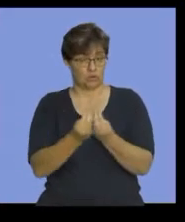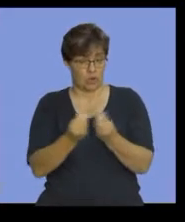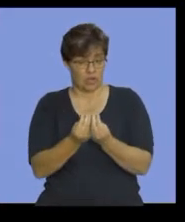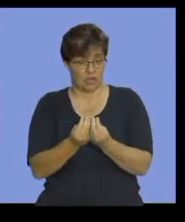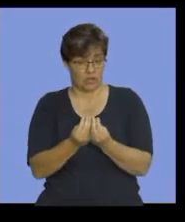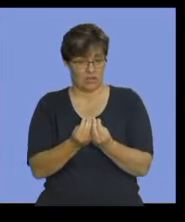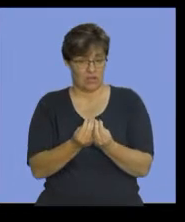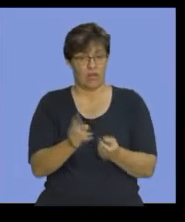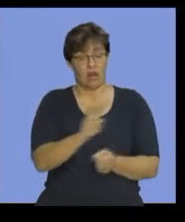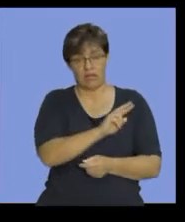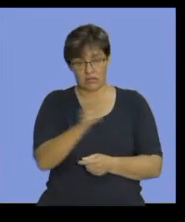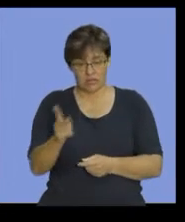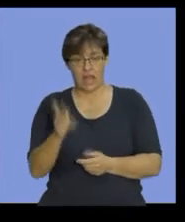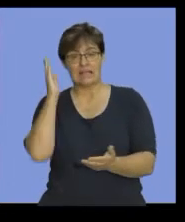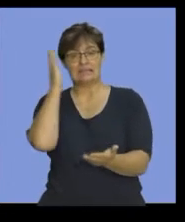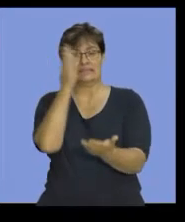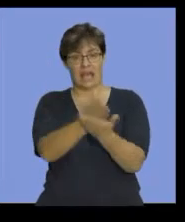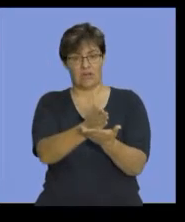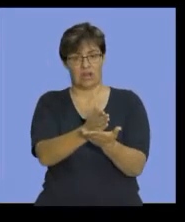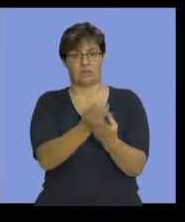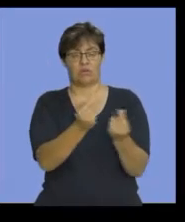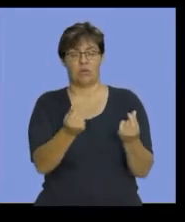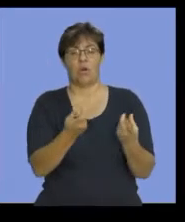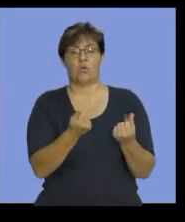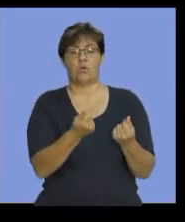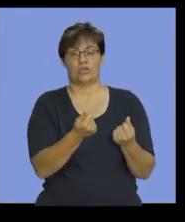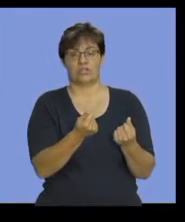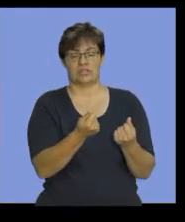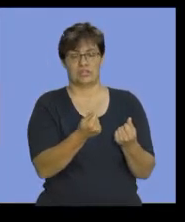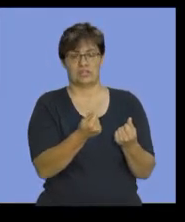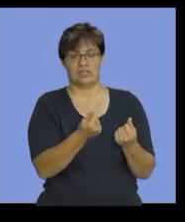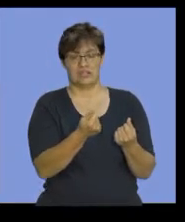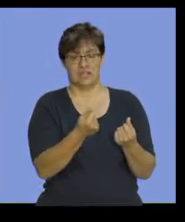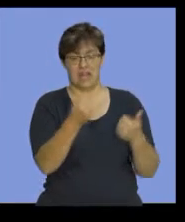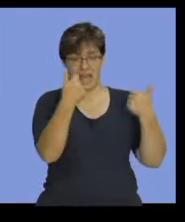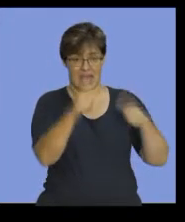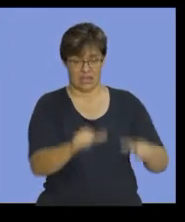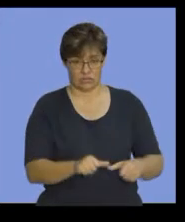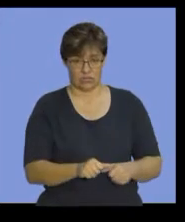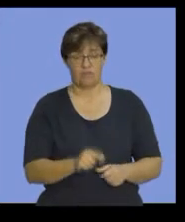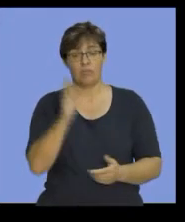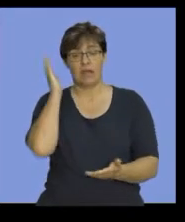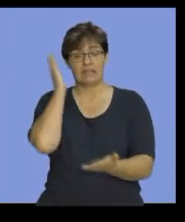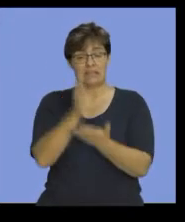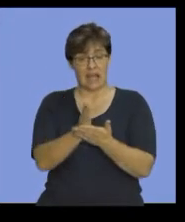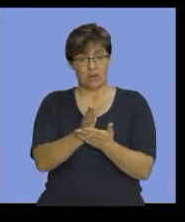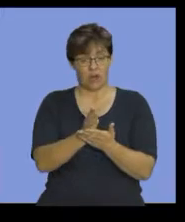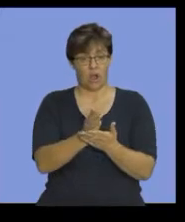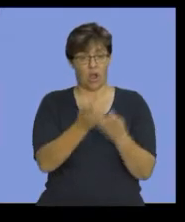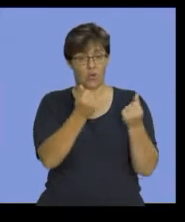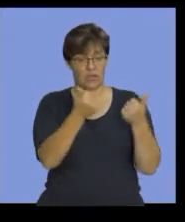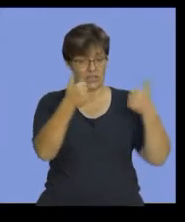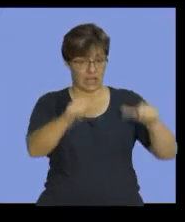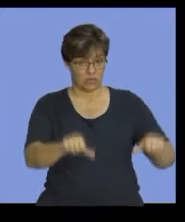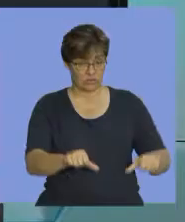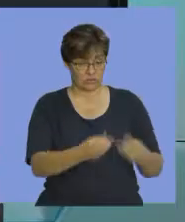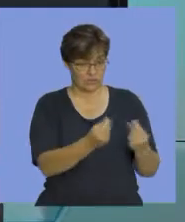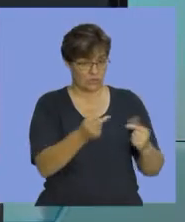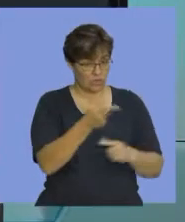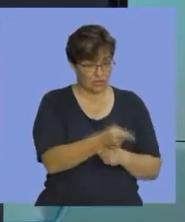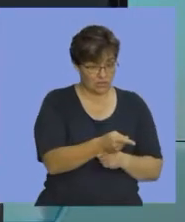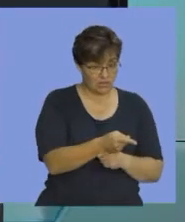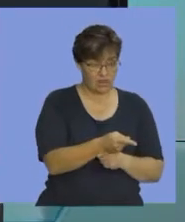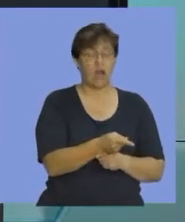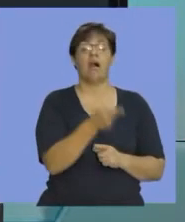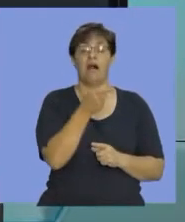into direct materials cost account. Okay. And from your direct materials cost account, eventually,